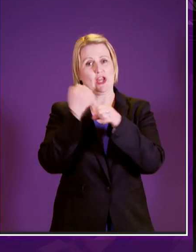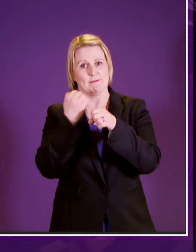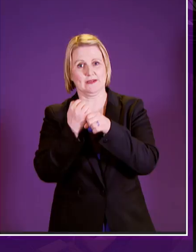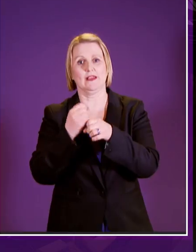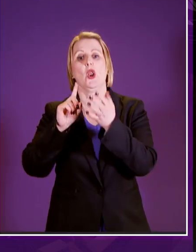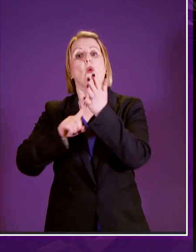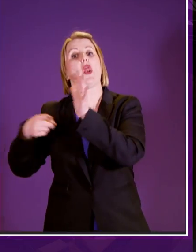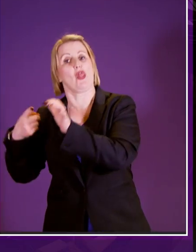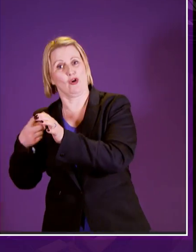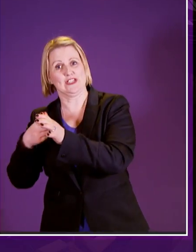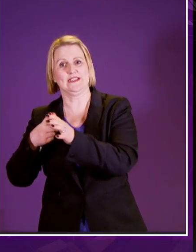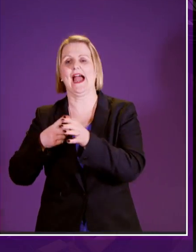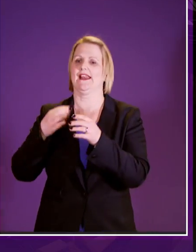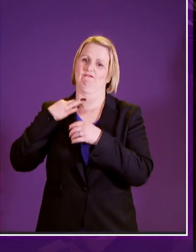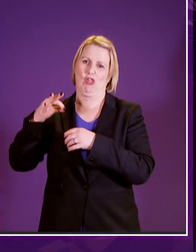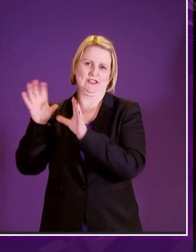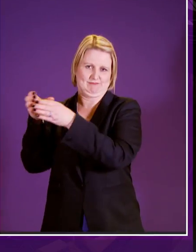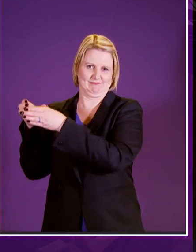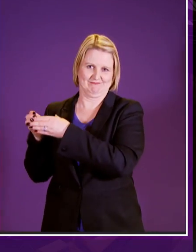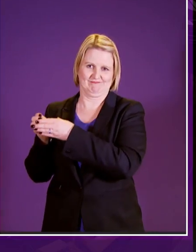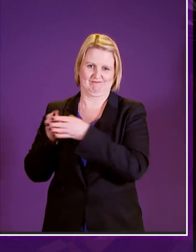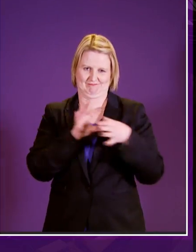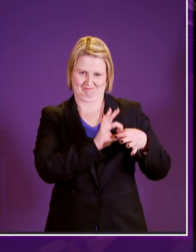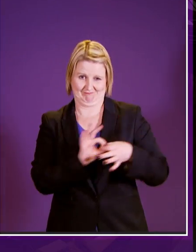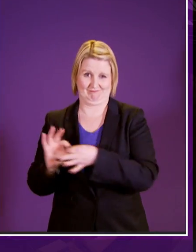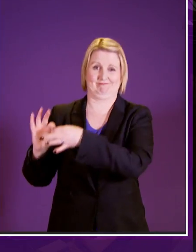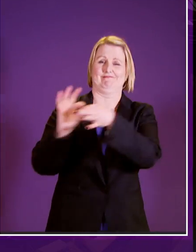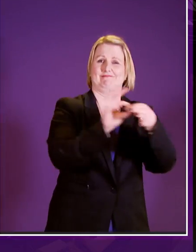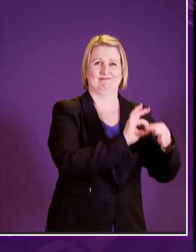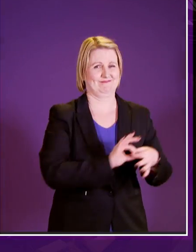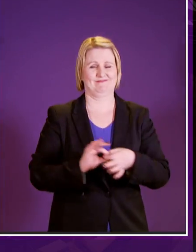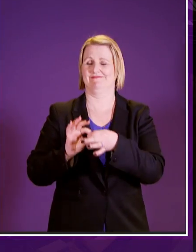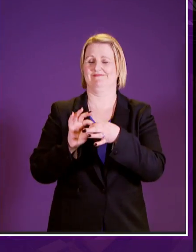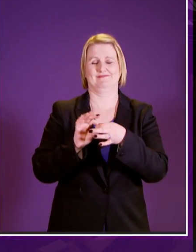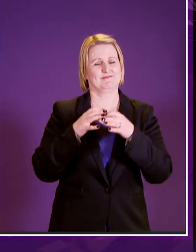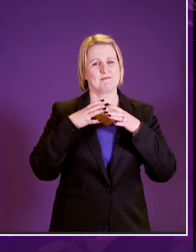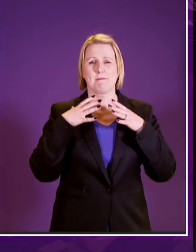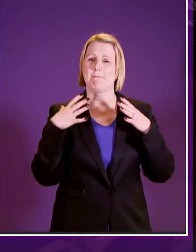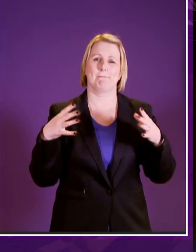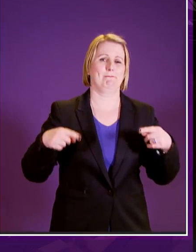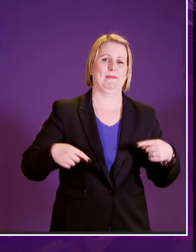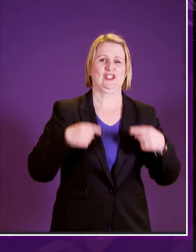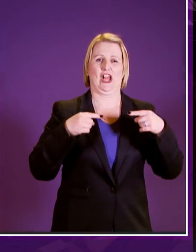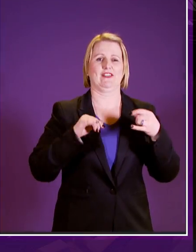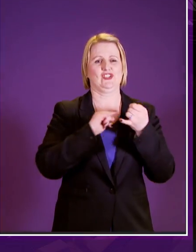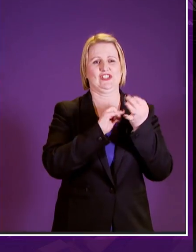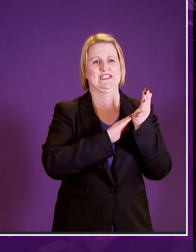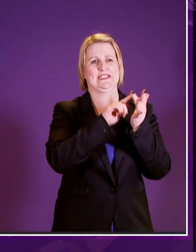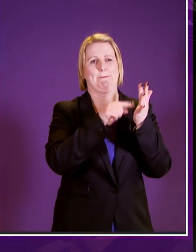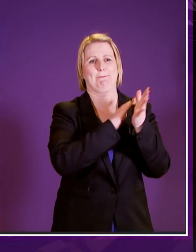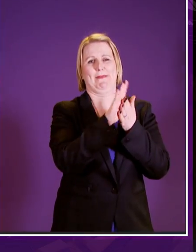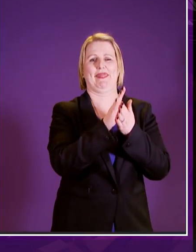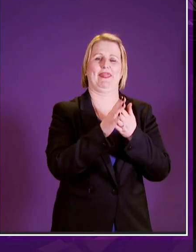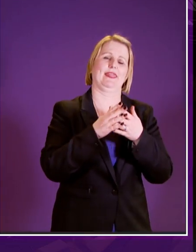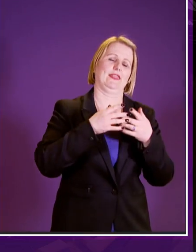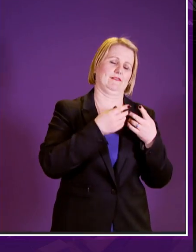indeed with the third sector and figuring out how we could the biggest single challenge we were presented with um in the smith commission when we were thinking about